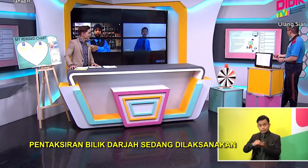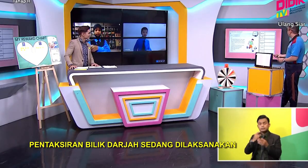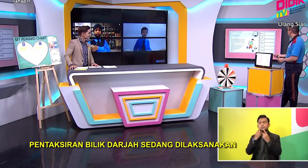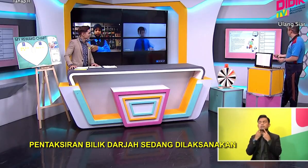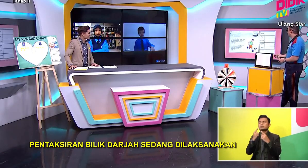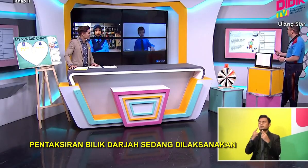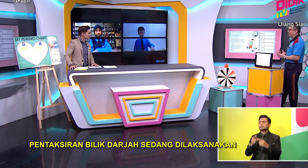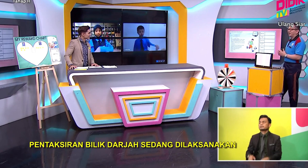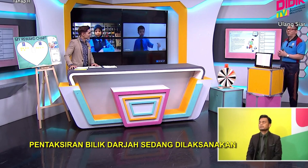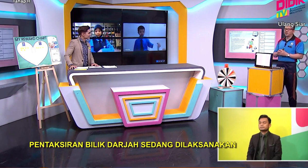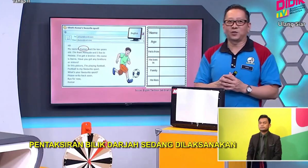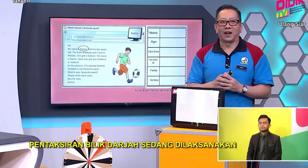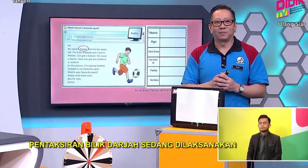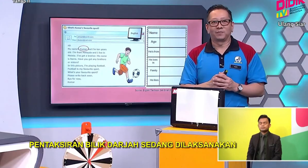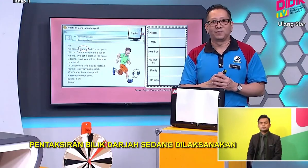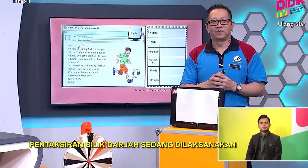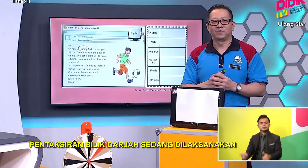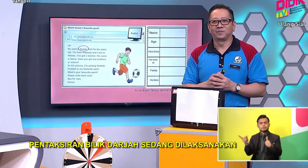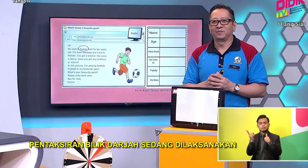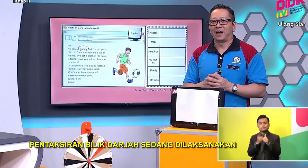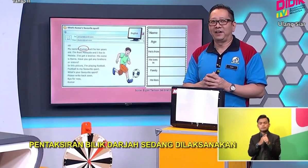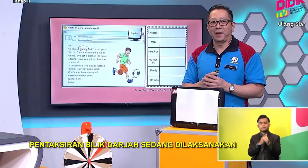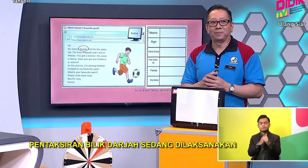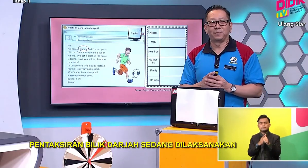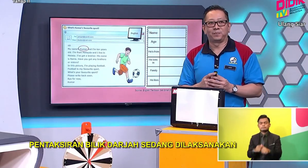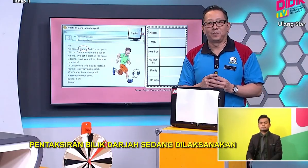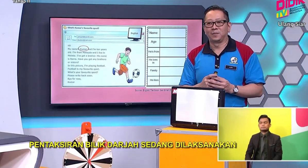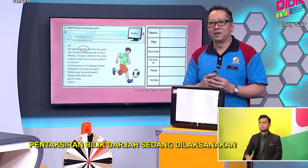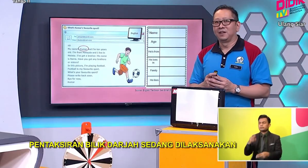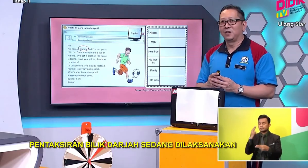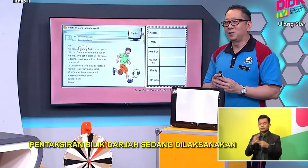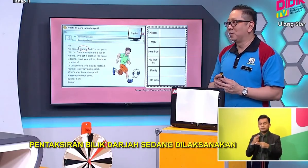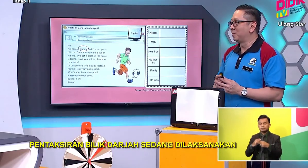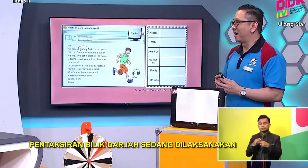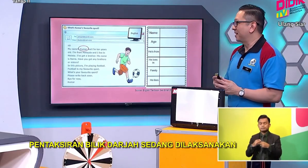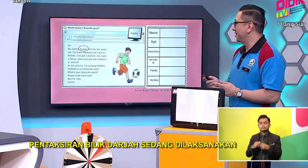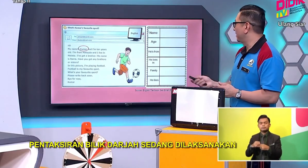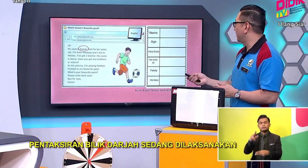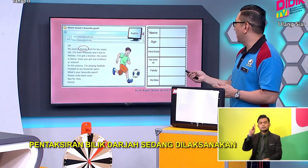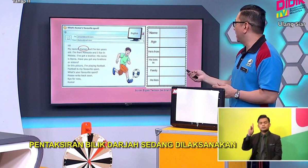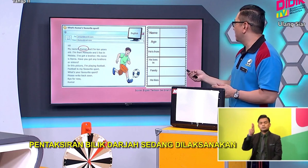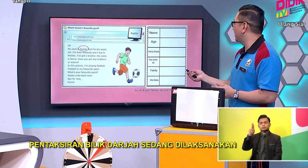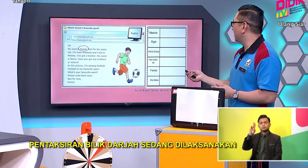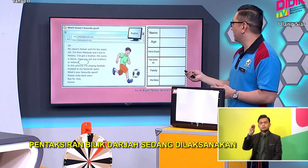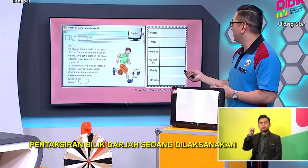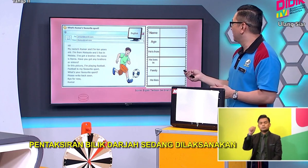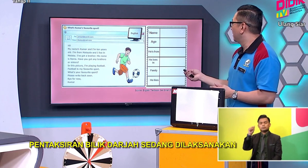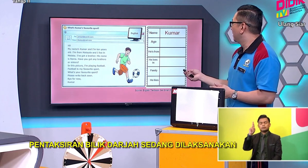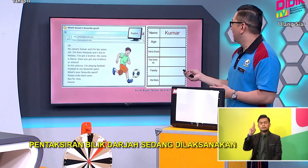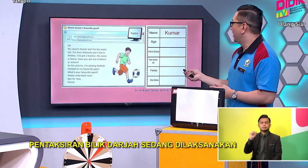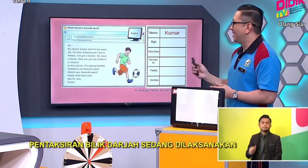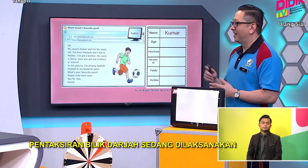Yes First One Name Ok Kuma Okay Kuma Let's Check